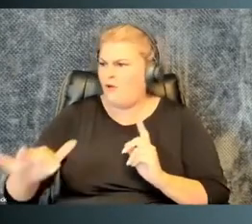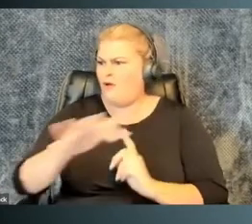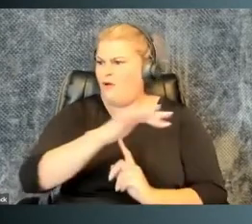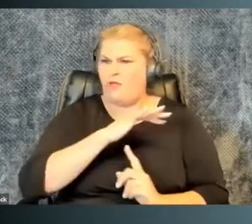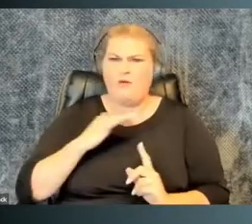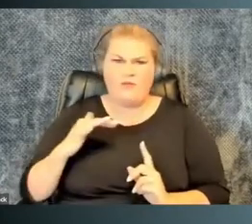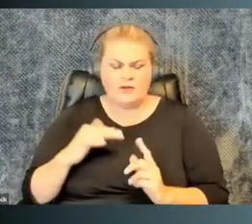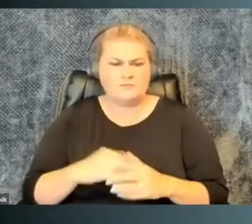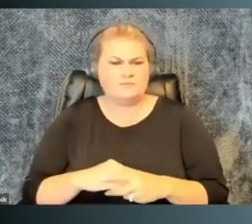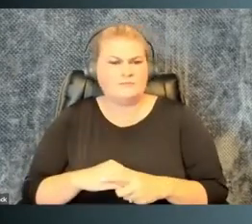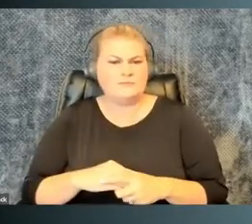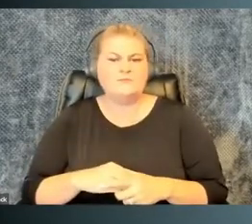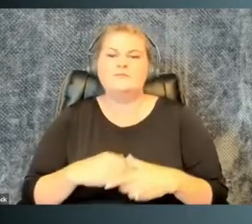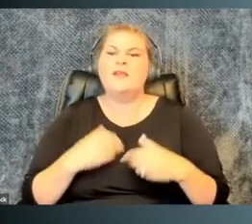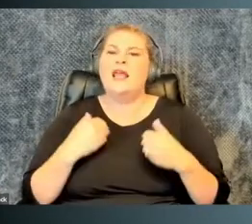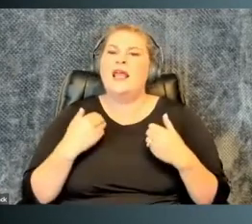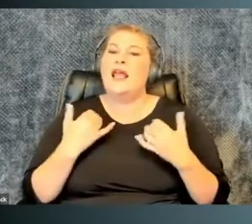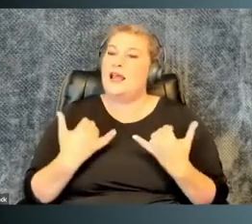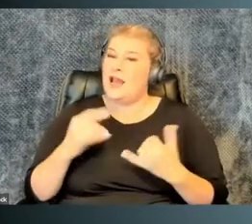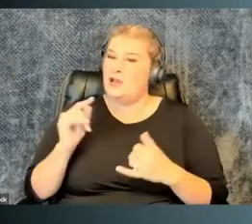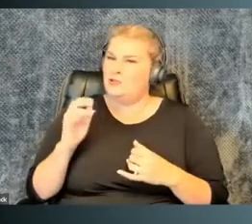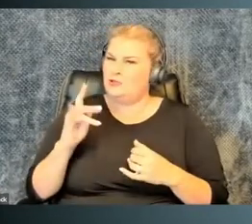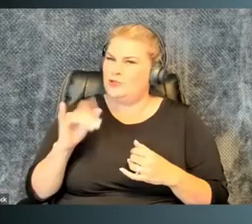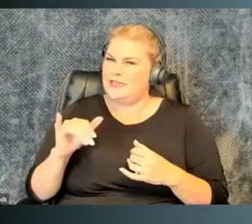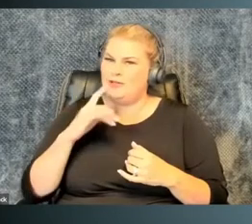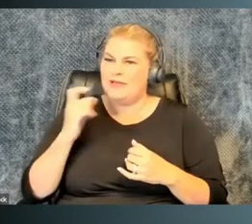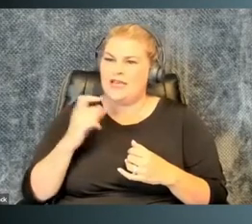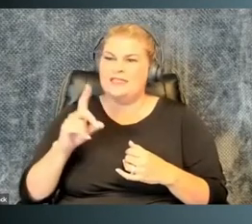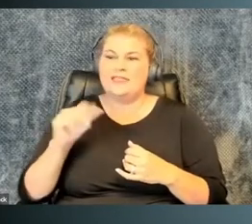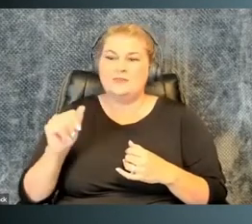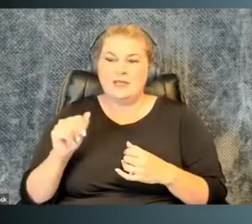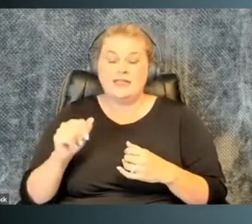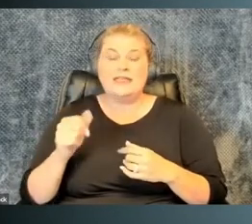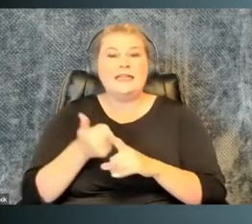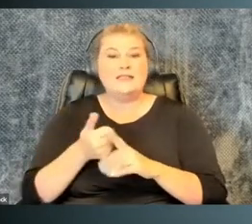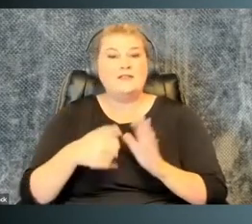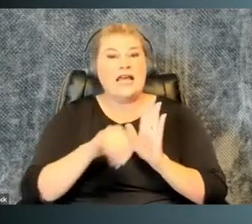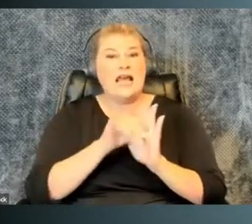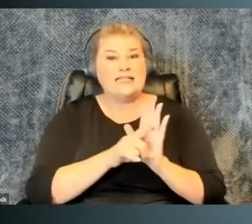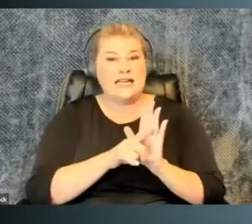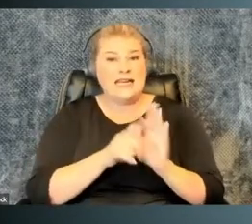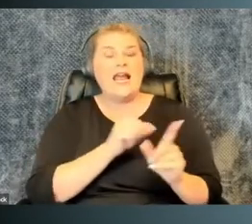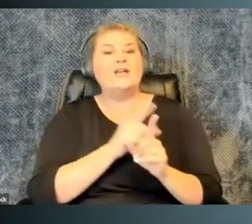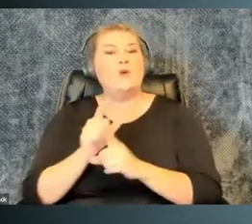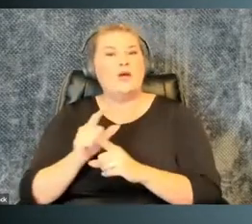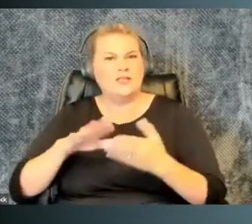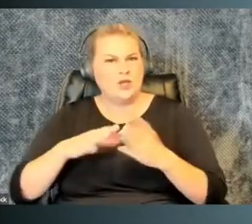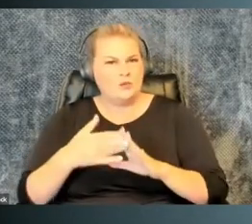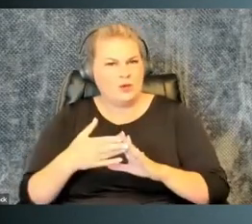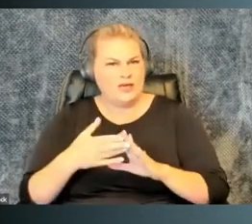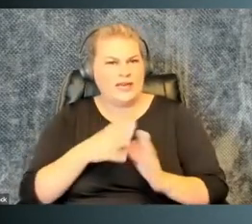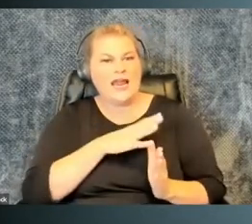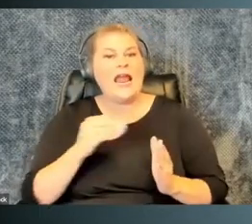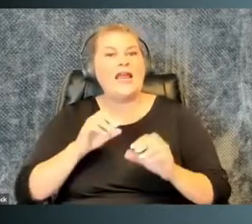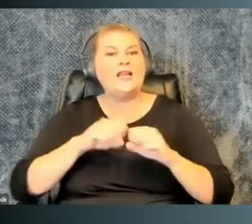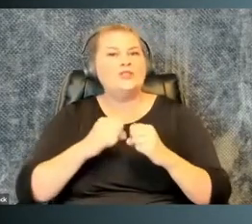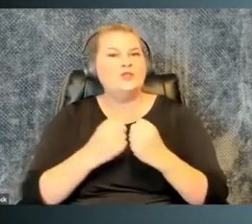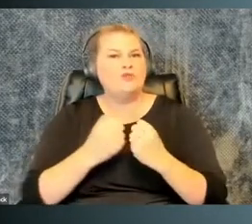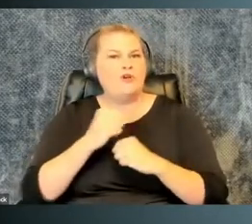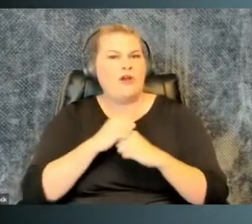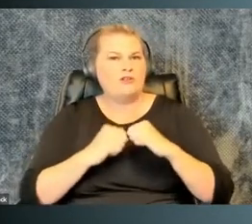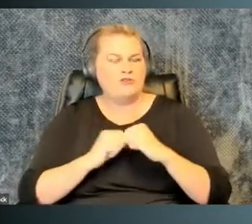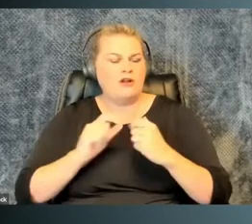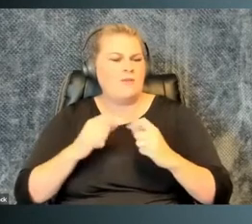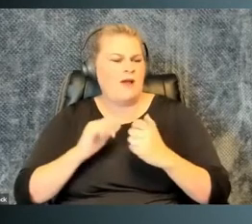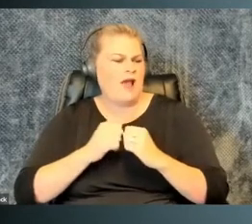with disabled people around us. And here is where it gets tricky, because disability is an identity, as well as a community, as well